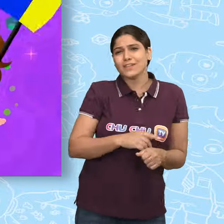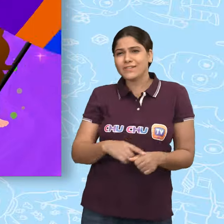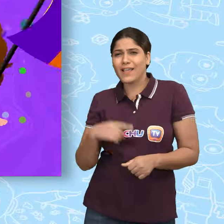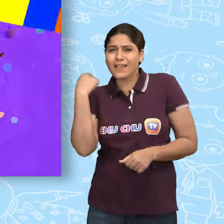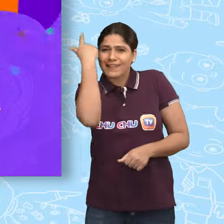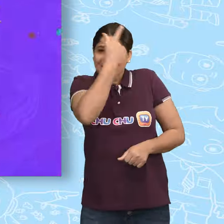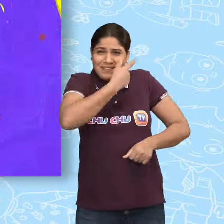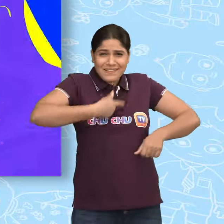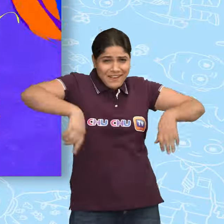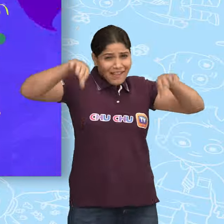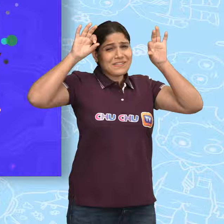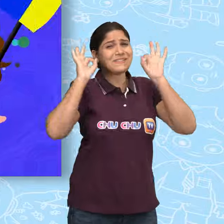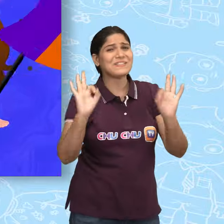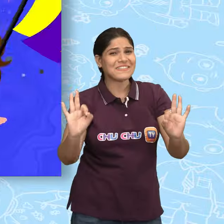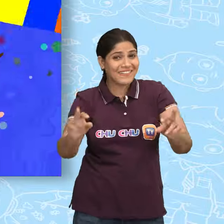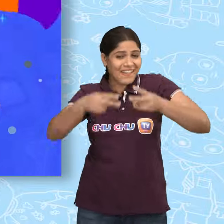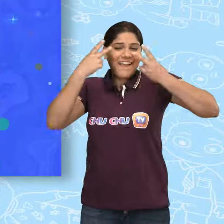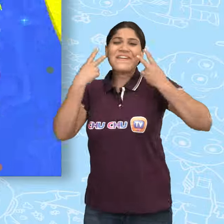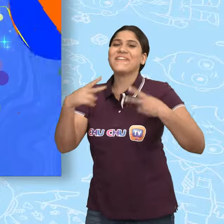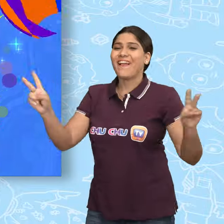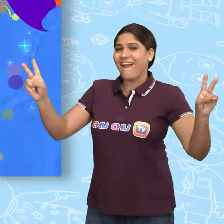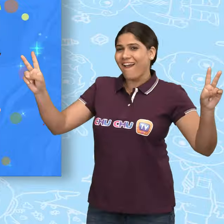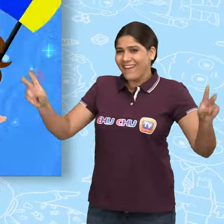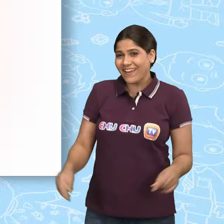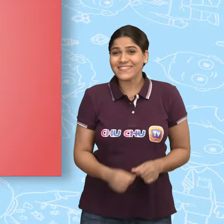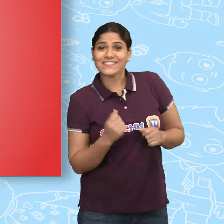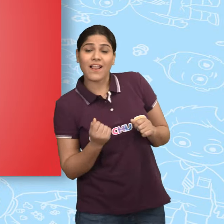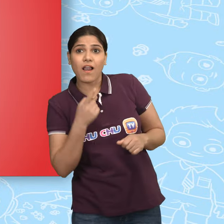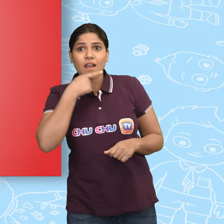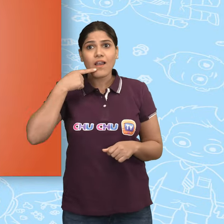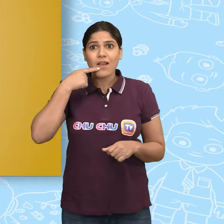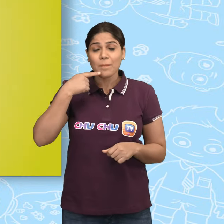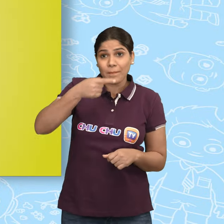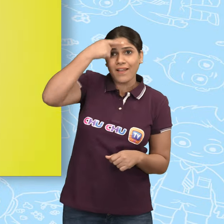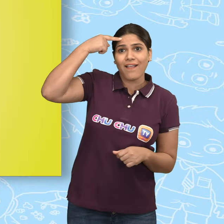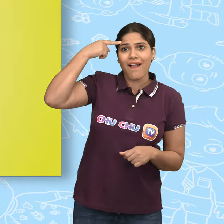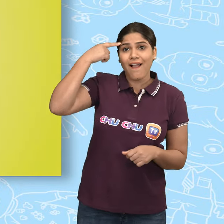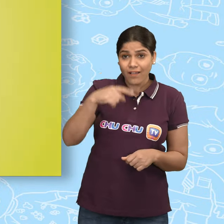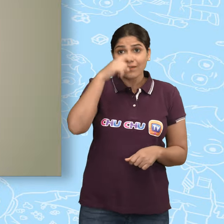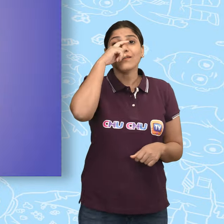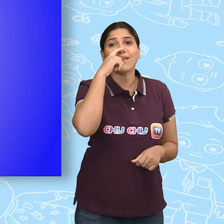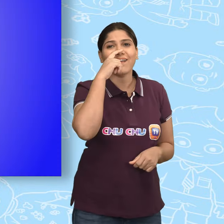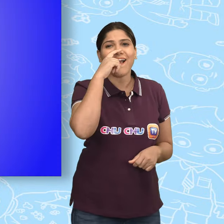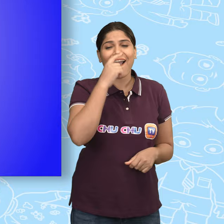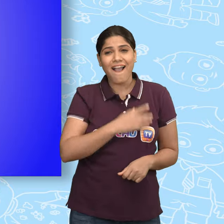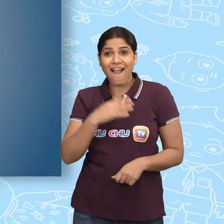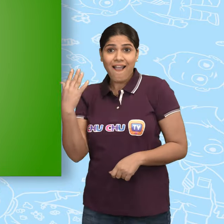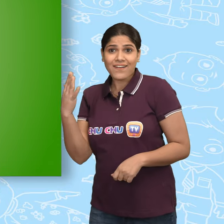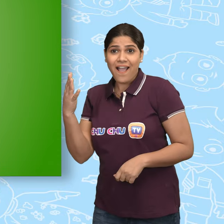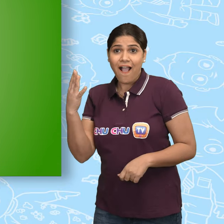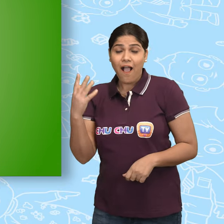lagtay kitnay sundar o nyaare Lal, pila, nila,